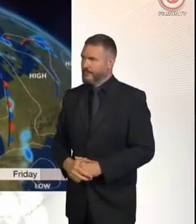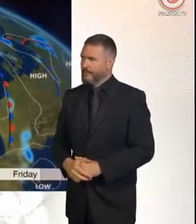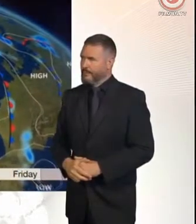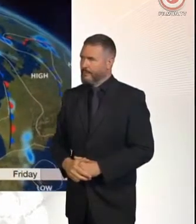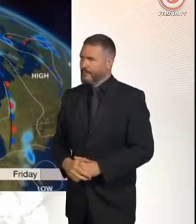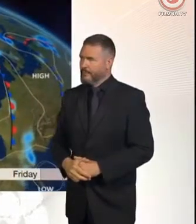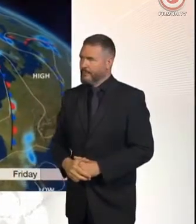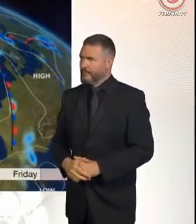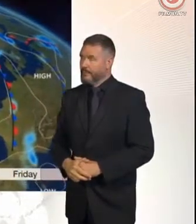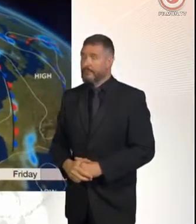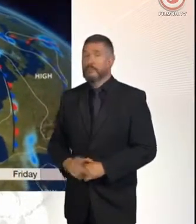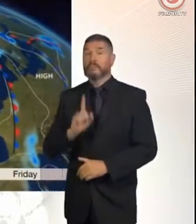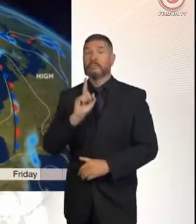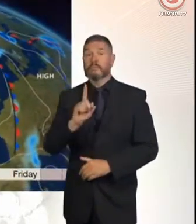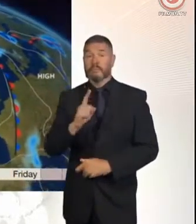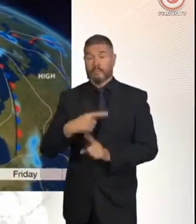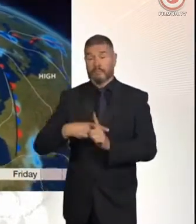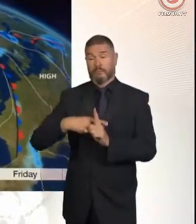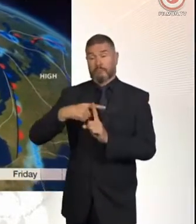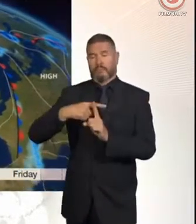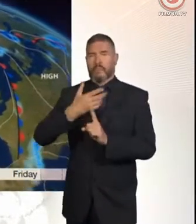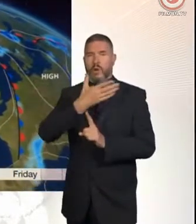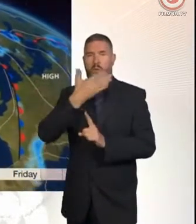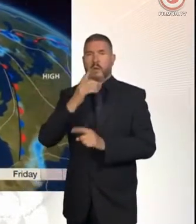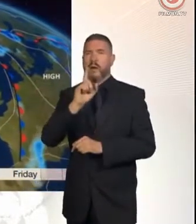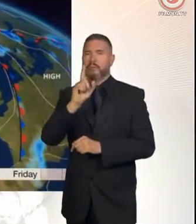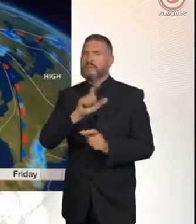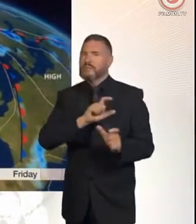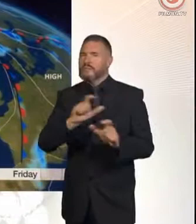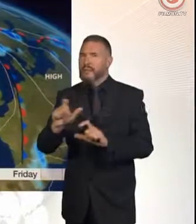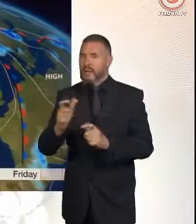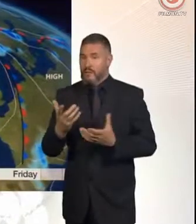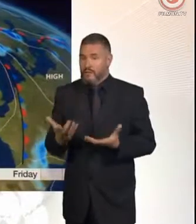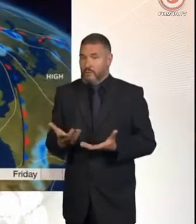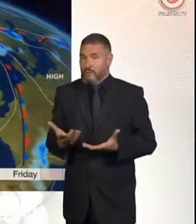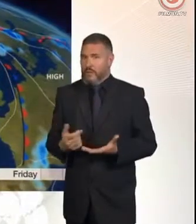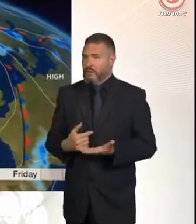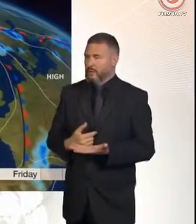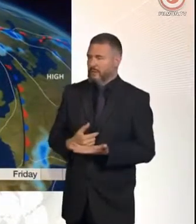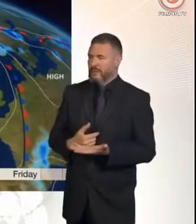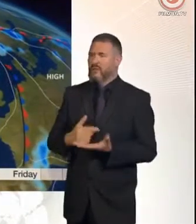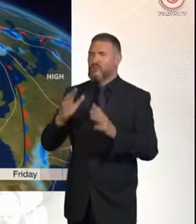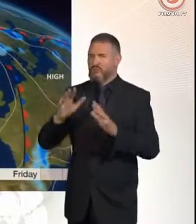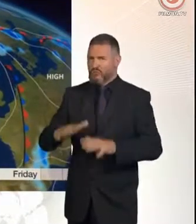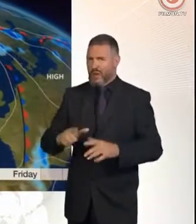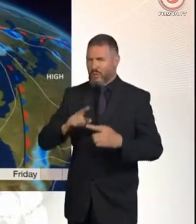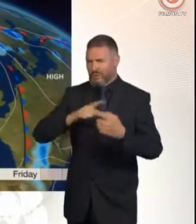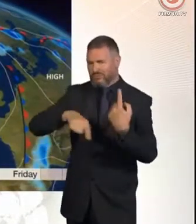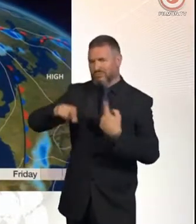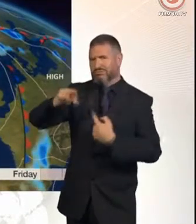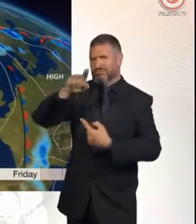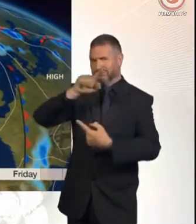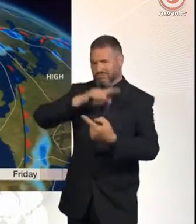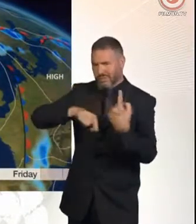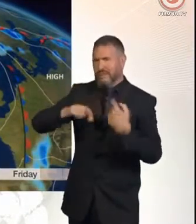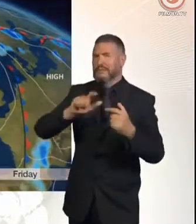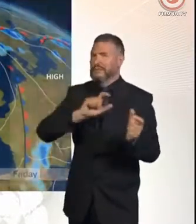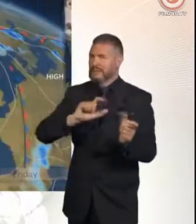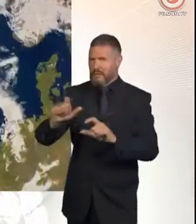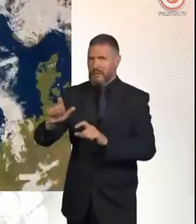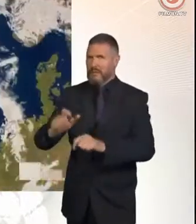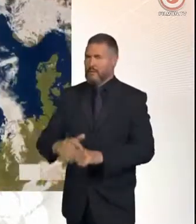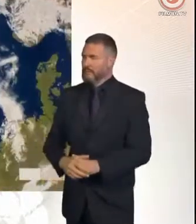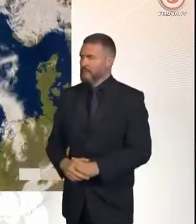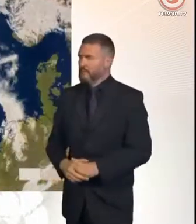as well. But for the time being, we're still under that influence of low pressure. It's going to stay with us into the weekend, and spiralling around the low like a